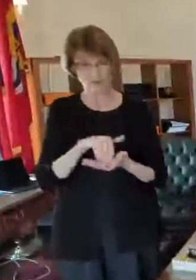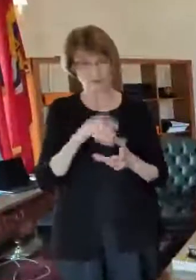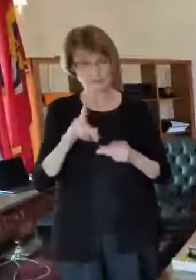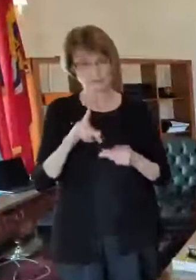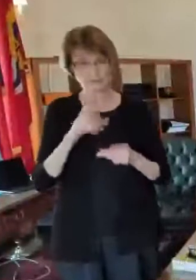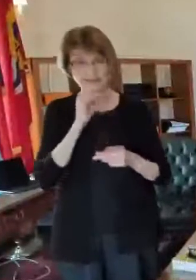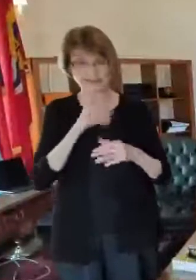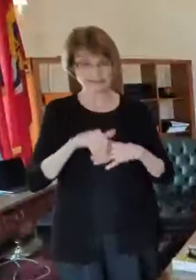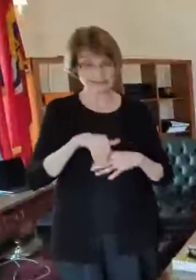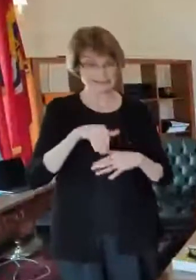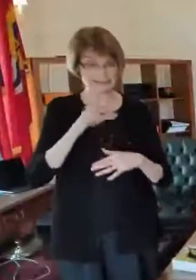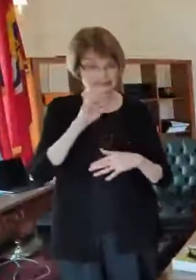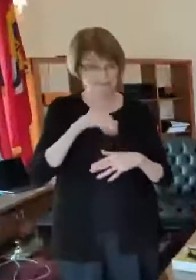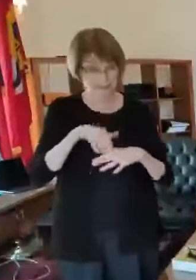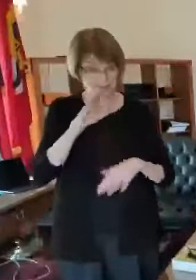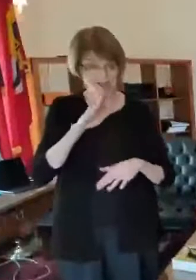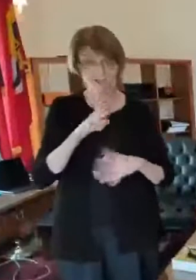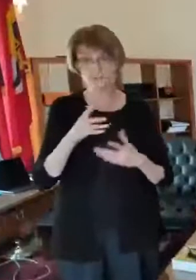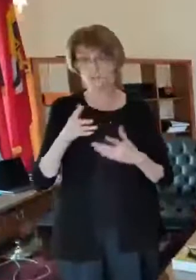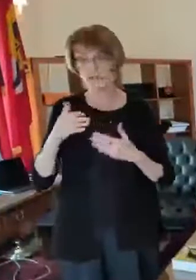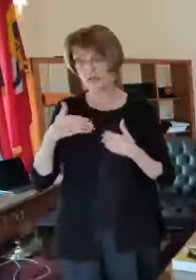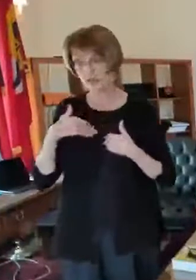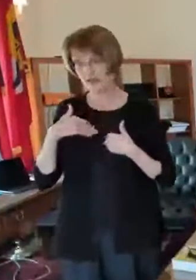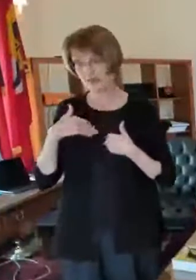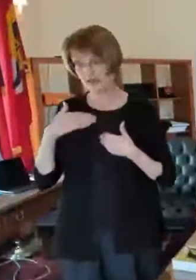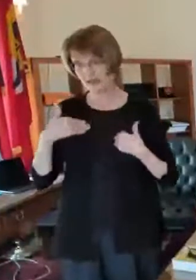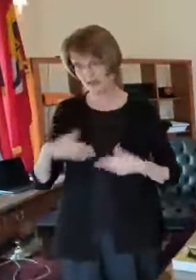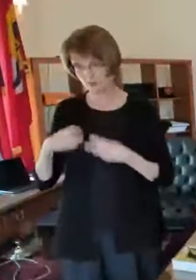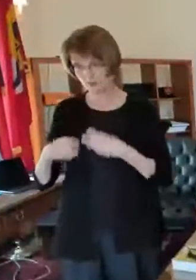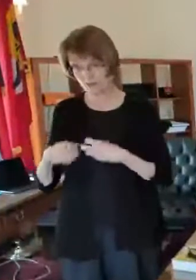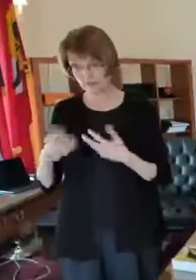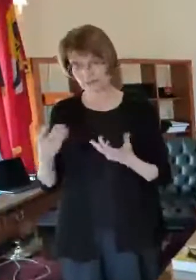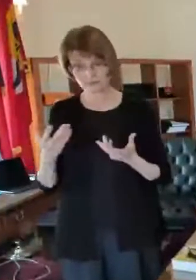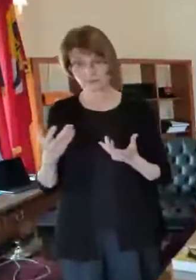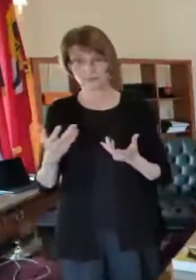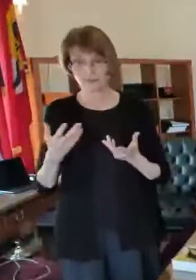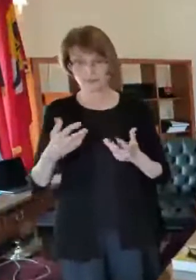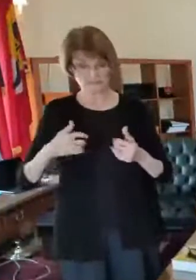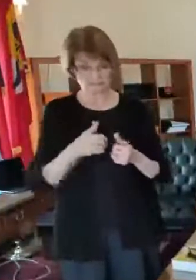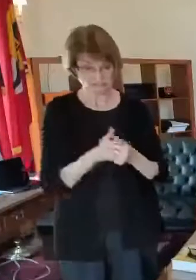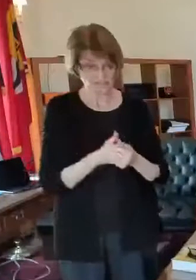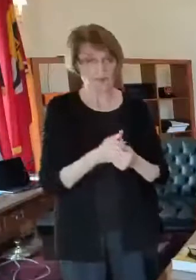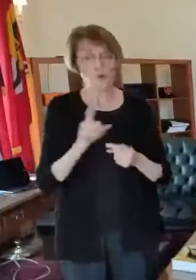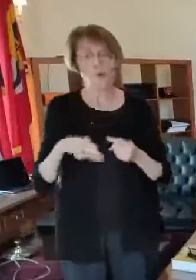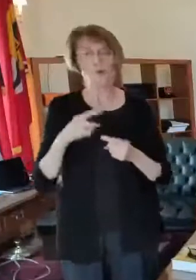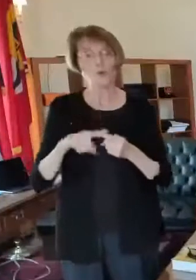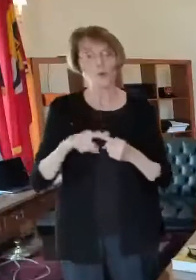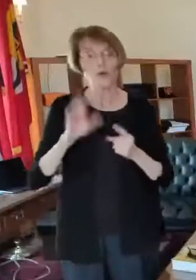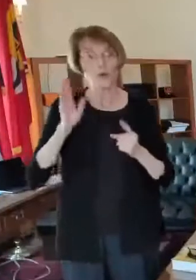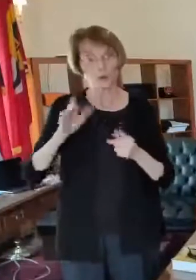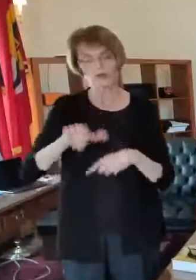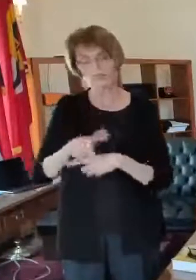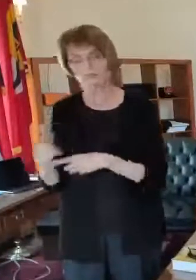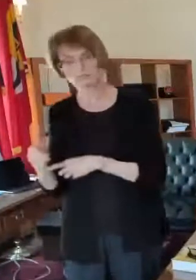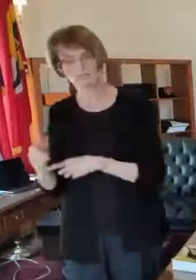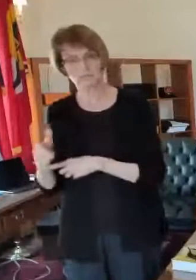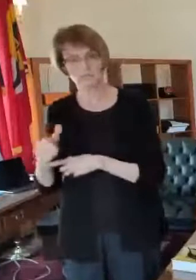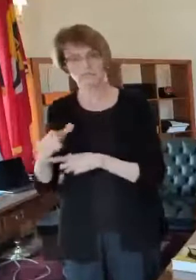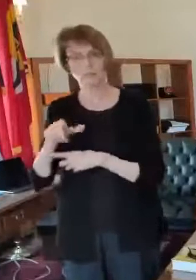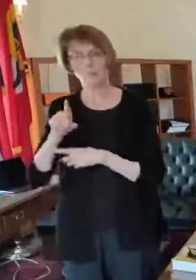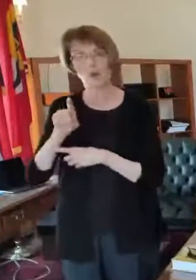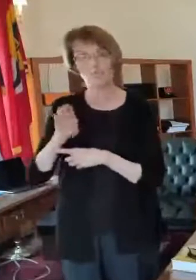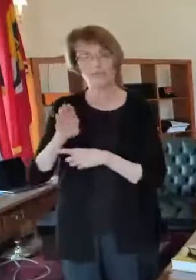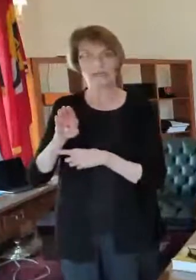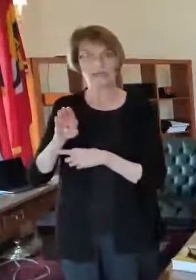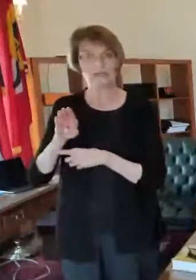condition when does the city anticipate being able to get to the 1b tier 3 category well it all